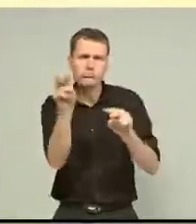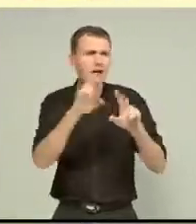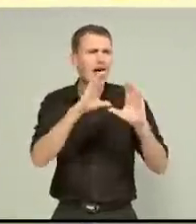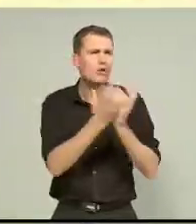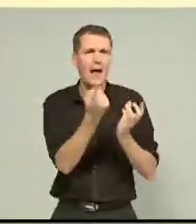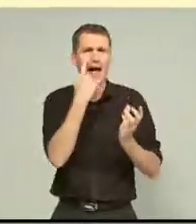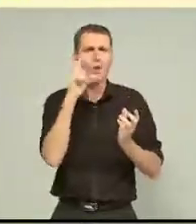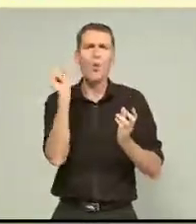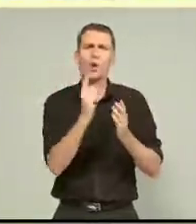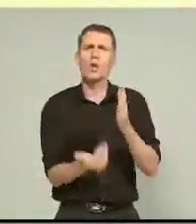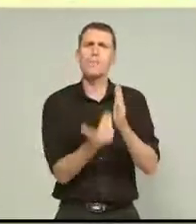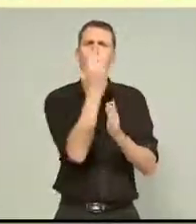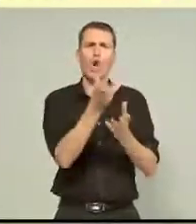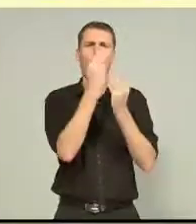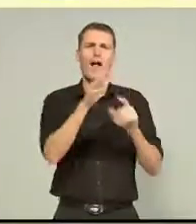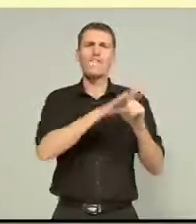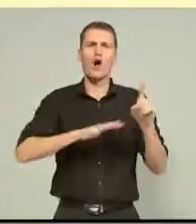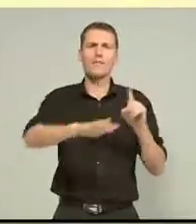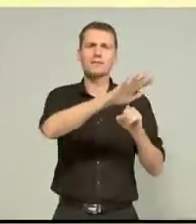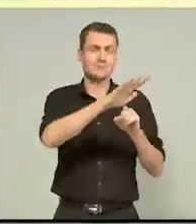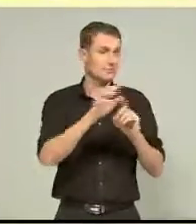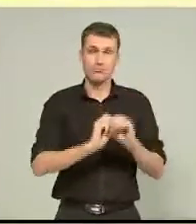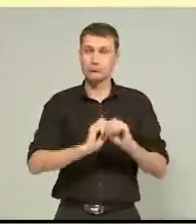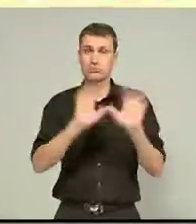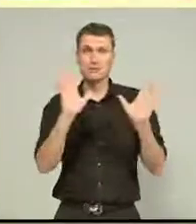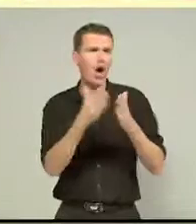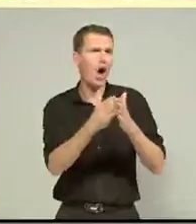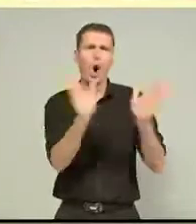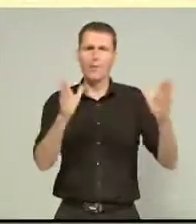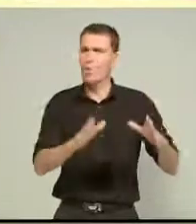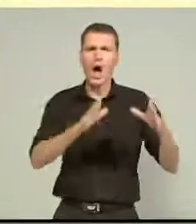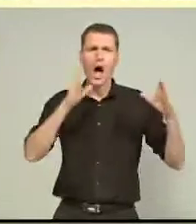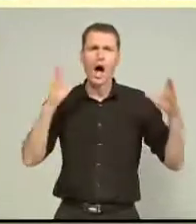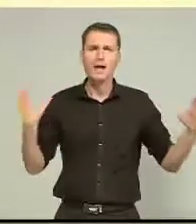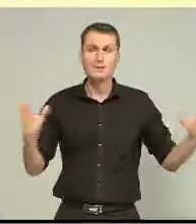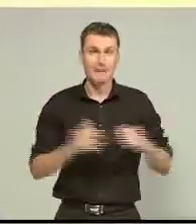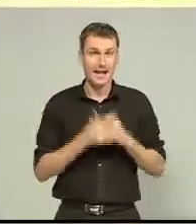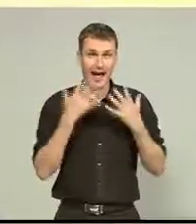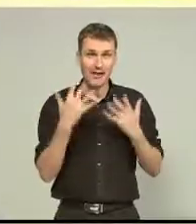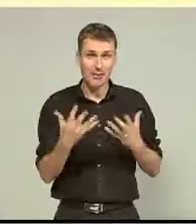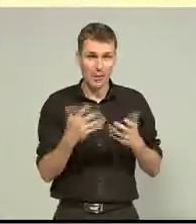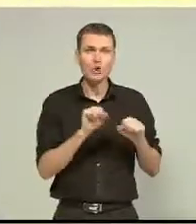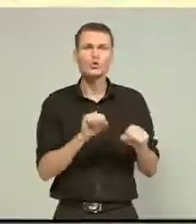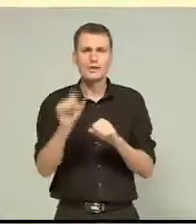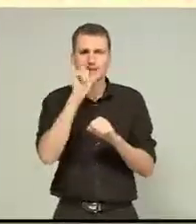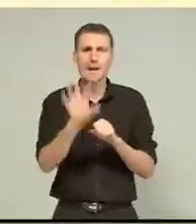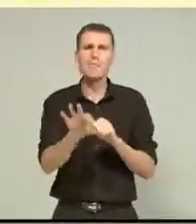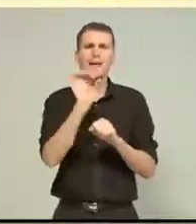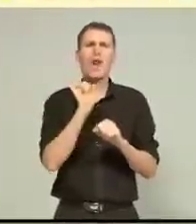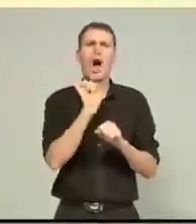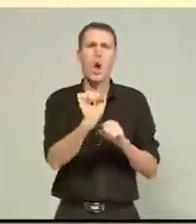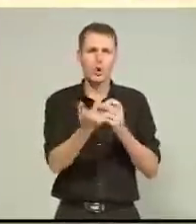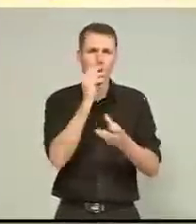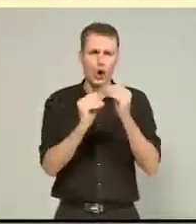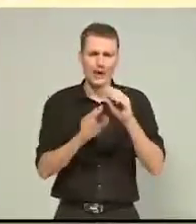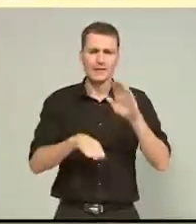environment is. The classrooms are bright, open and wide. At this school, students get to choose their own learning styles. There are no